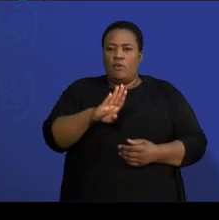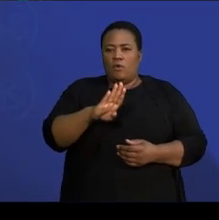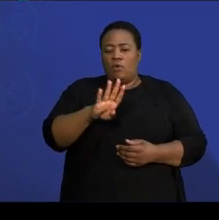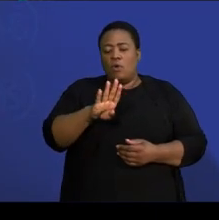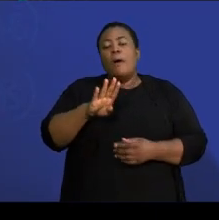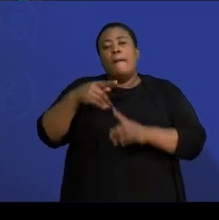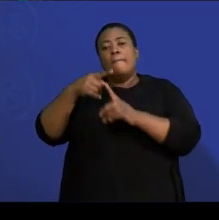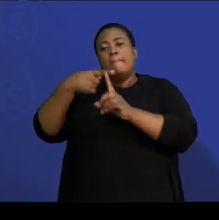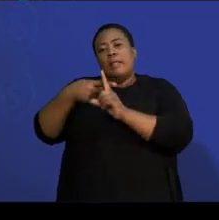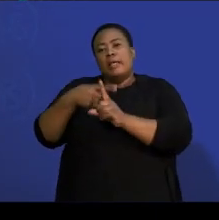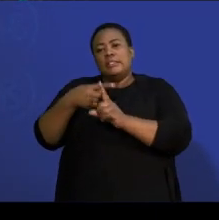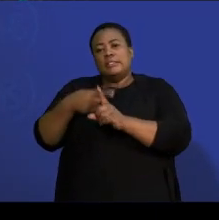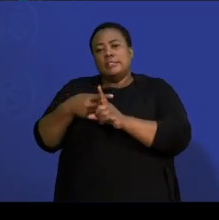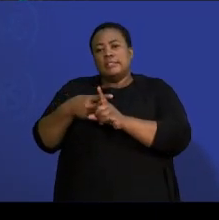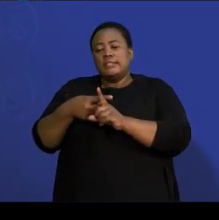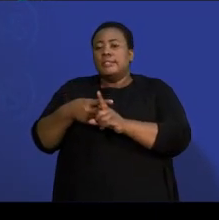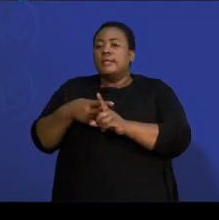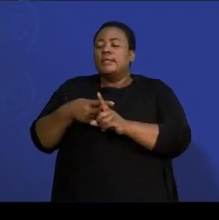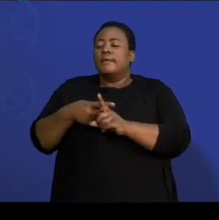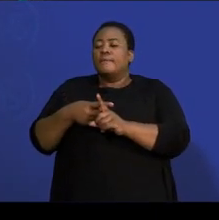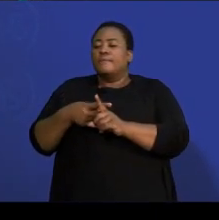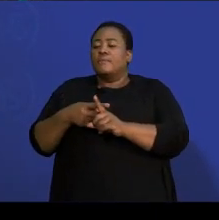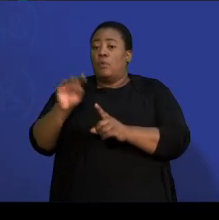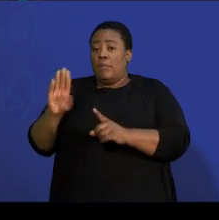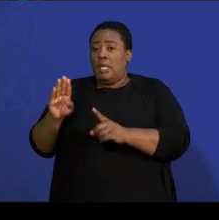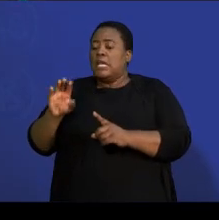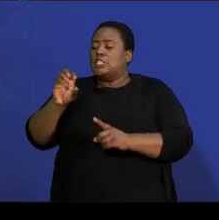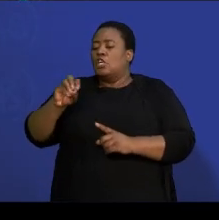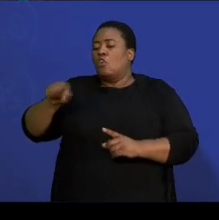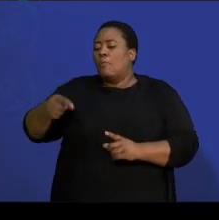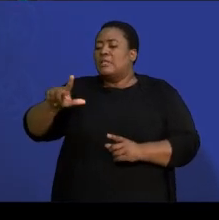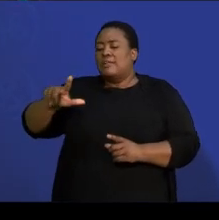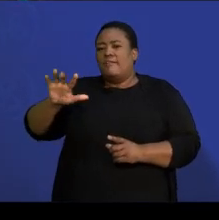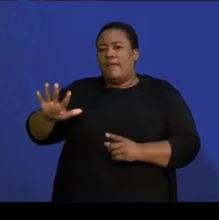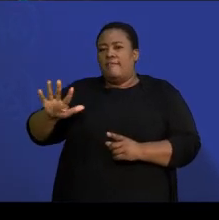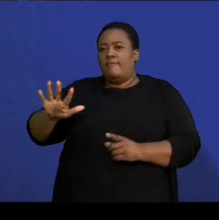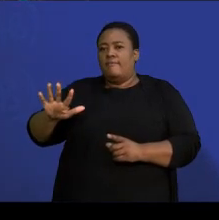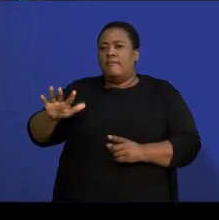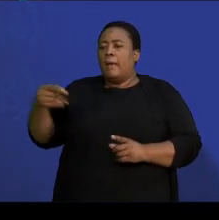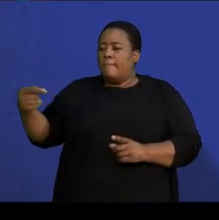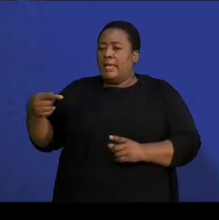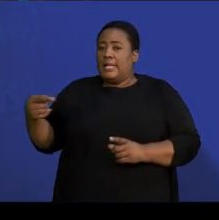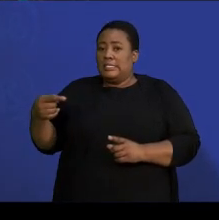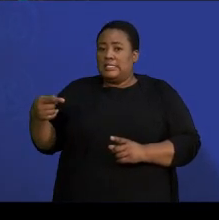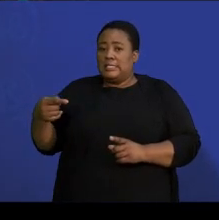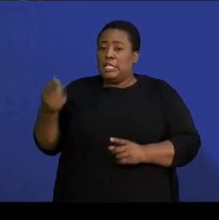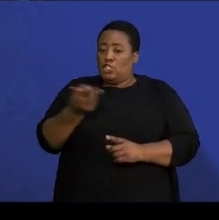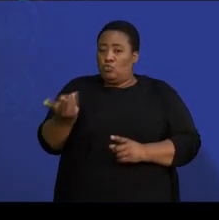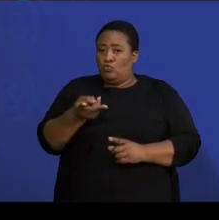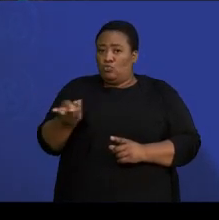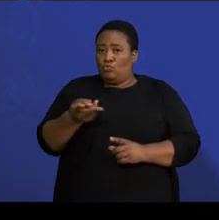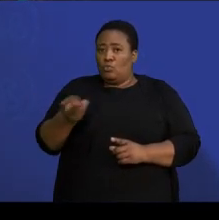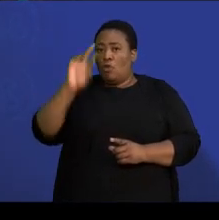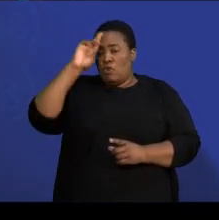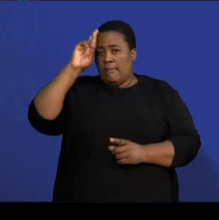probability of not B is 0,75. And then, minus the two probabilities there. Remember,